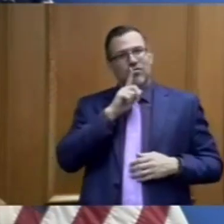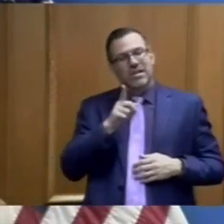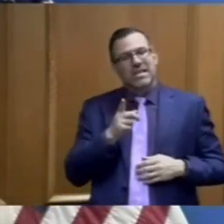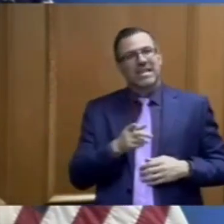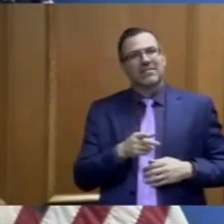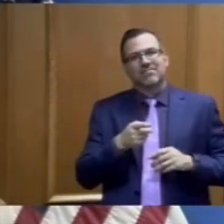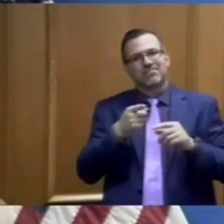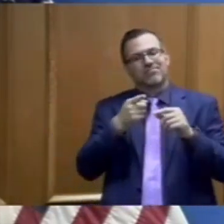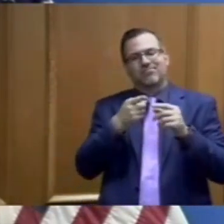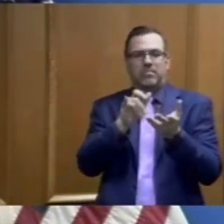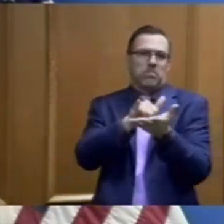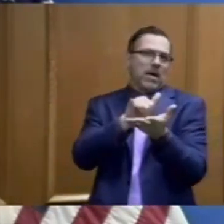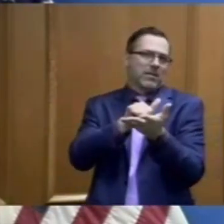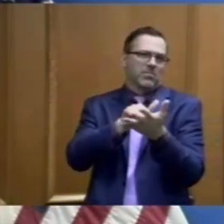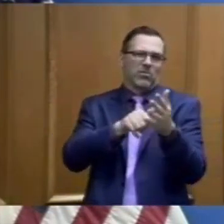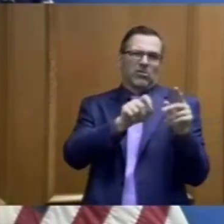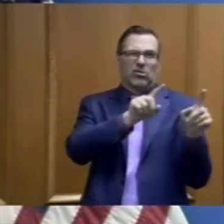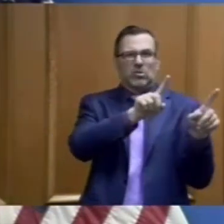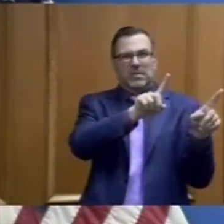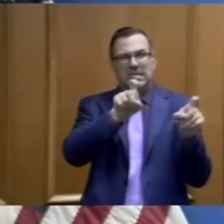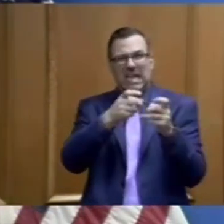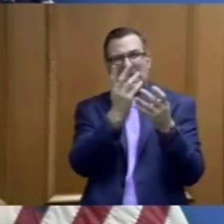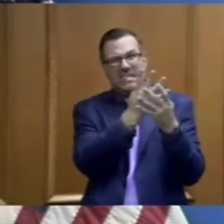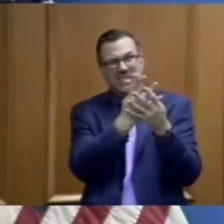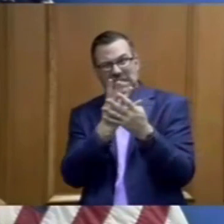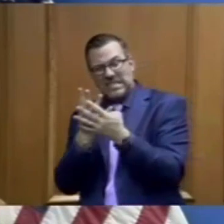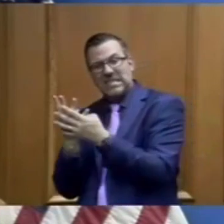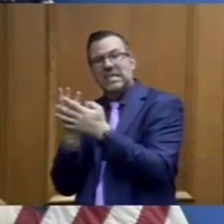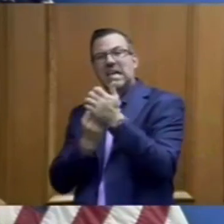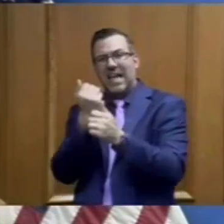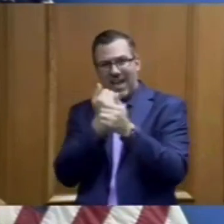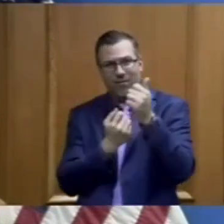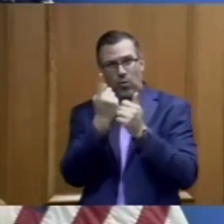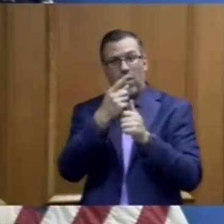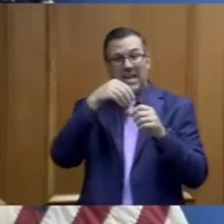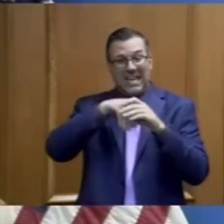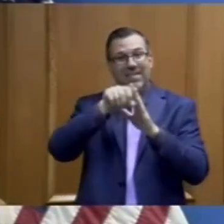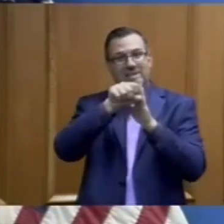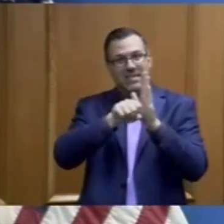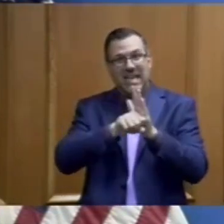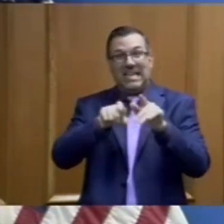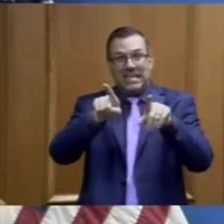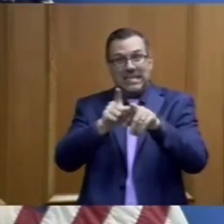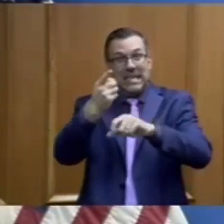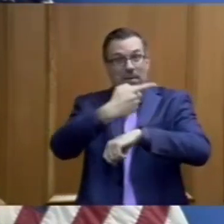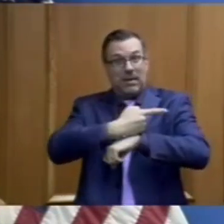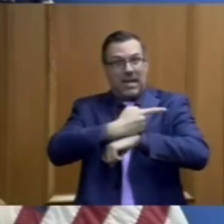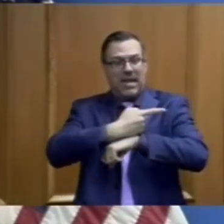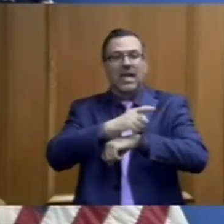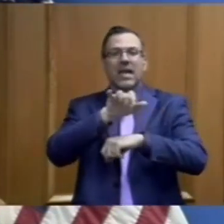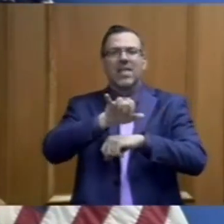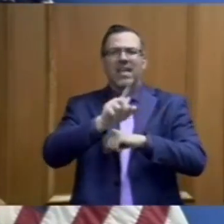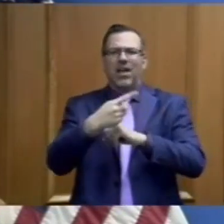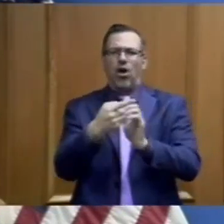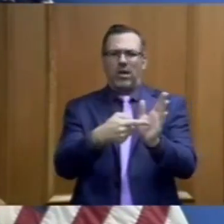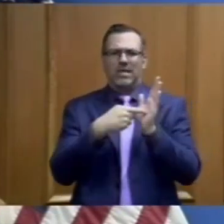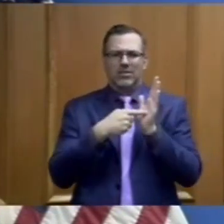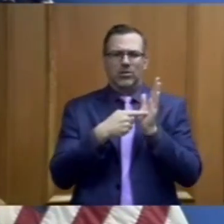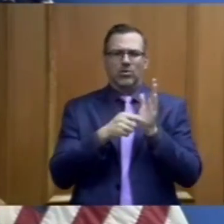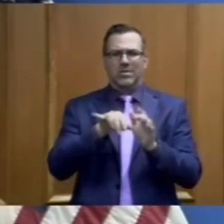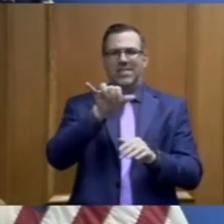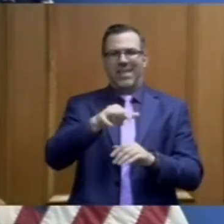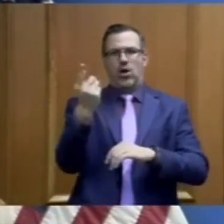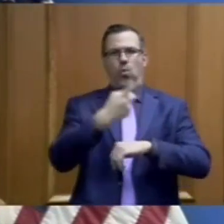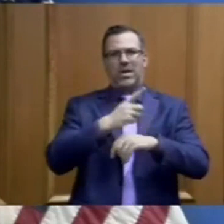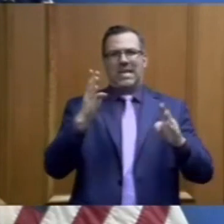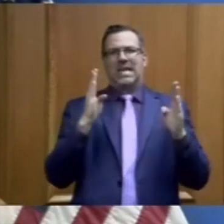test every single person in the state on any one given day, because that just tells us that day snapshot. So the other indicators